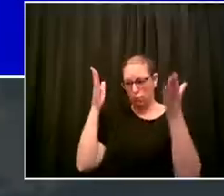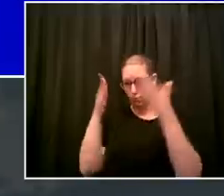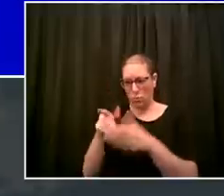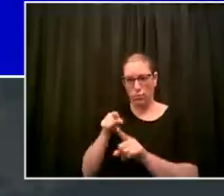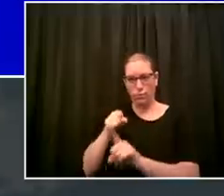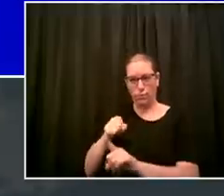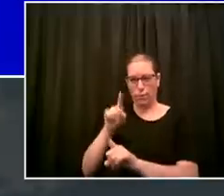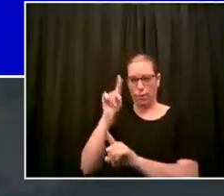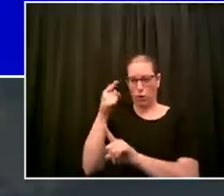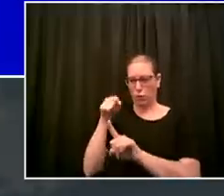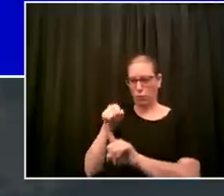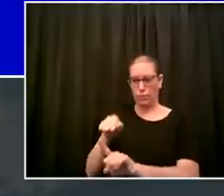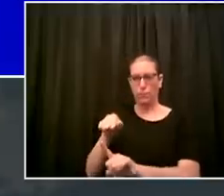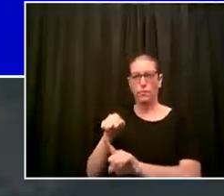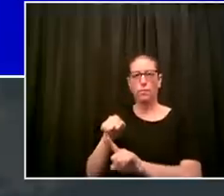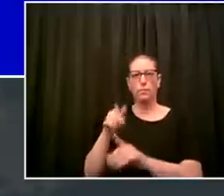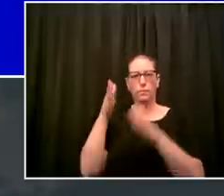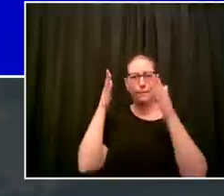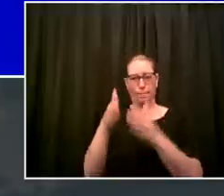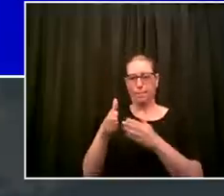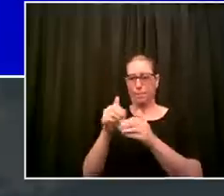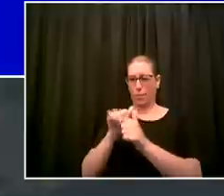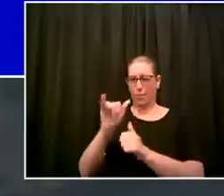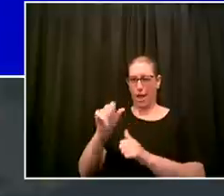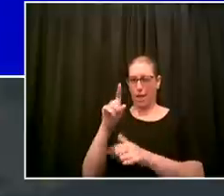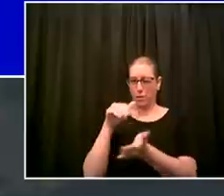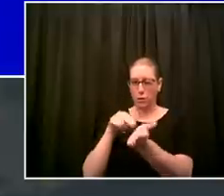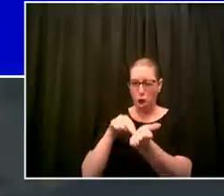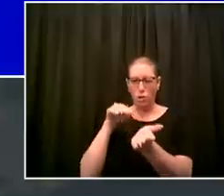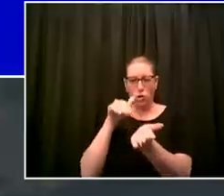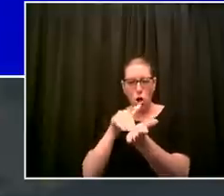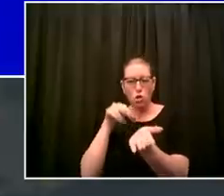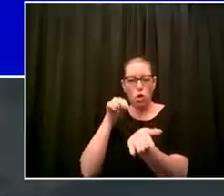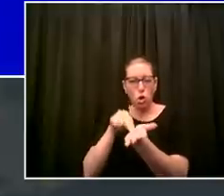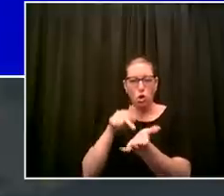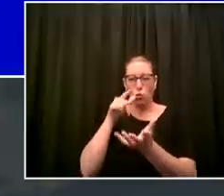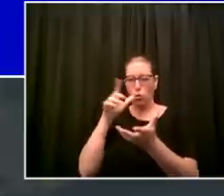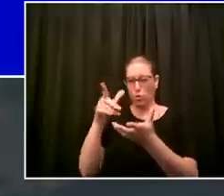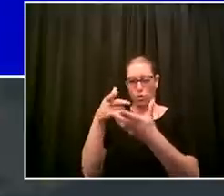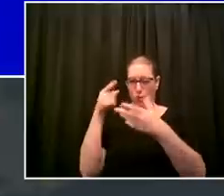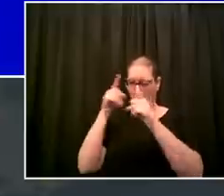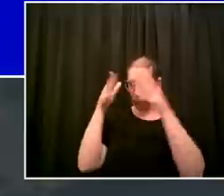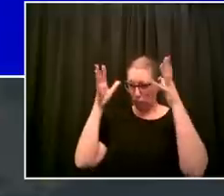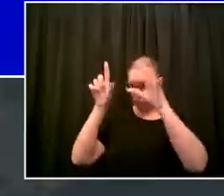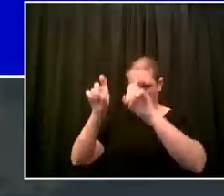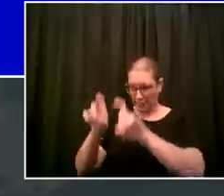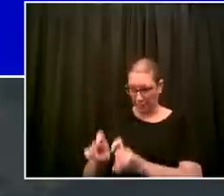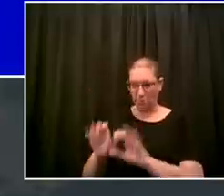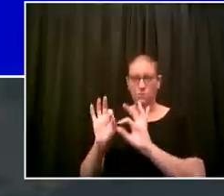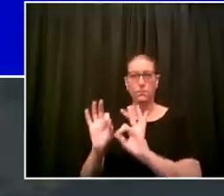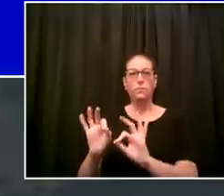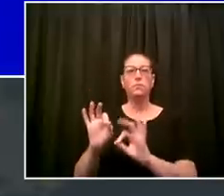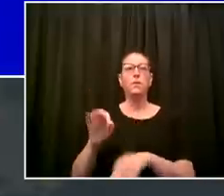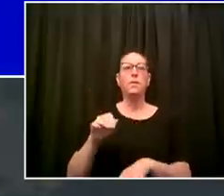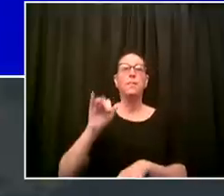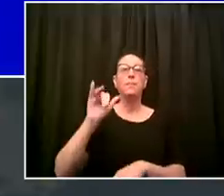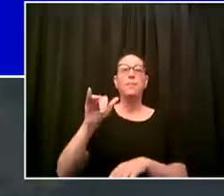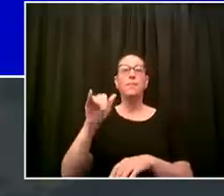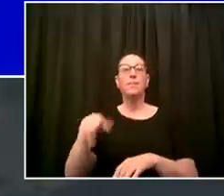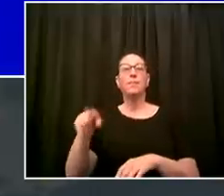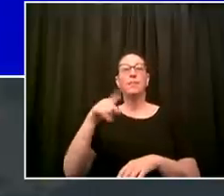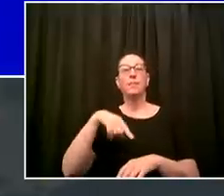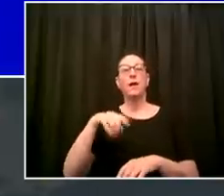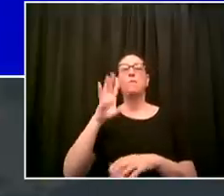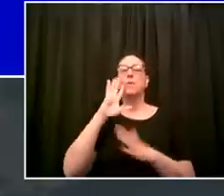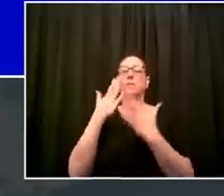and i want to thank everyone at the department of health and human services and the centers for disease control who came to us with this proposal we work together in